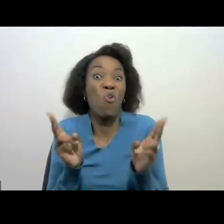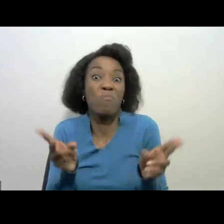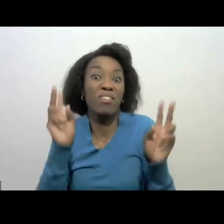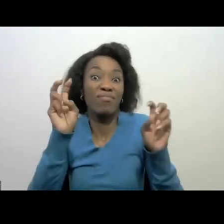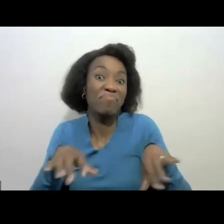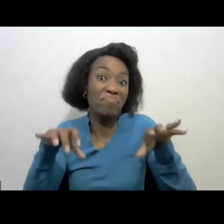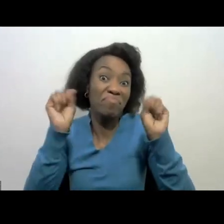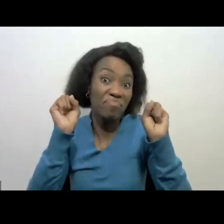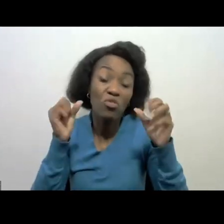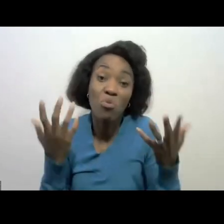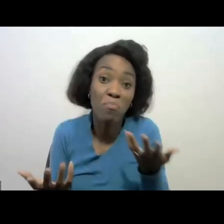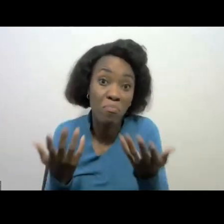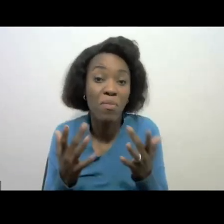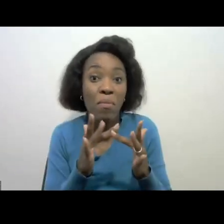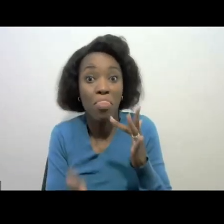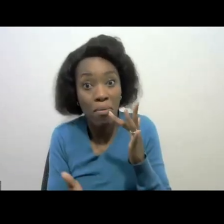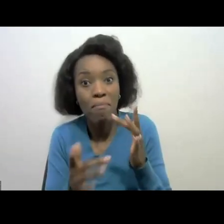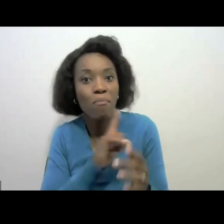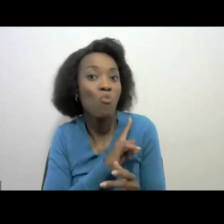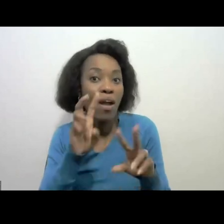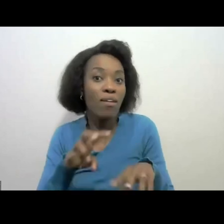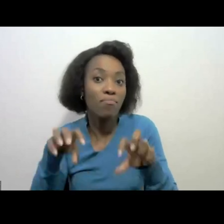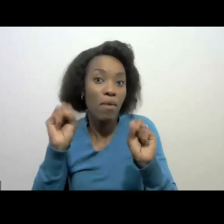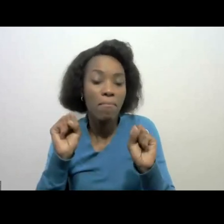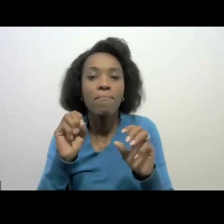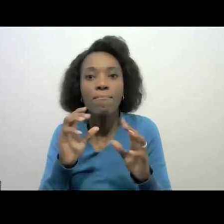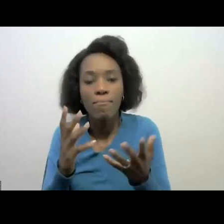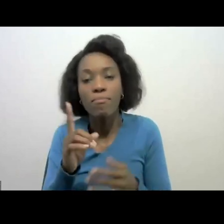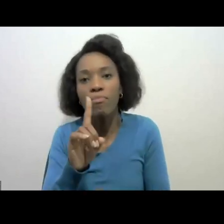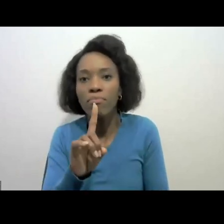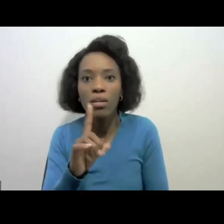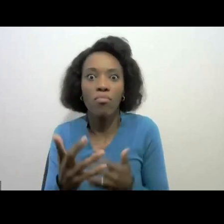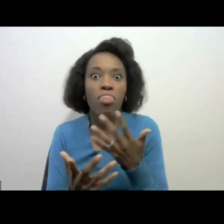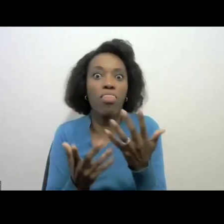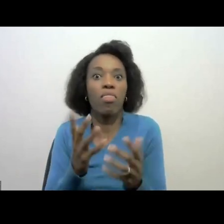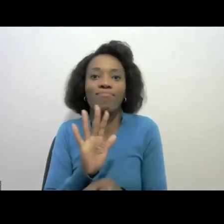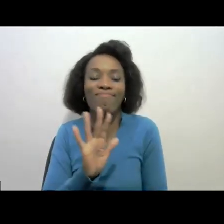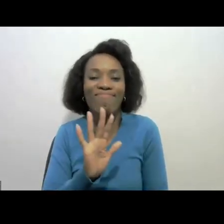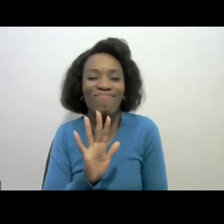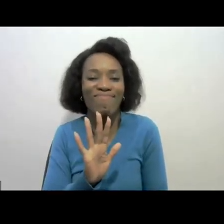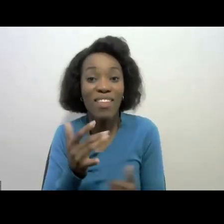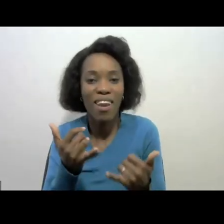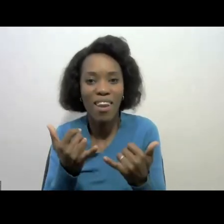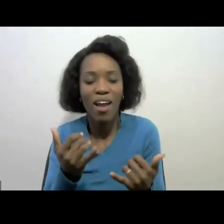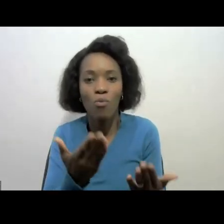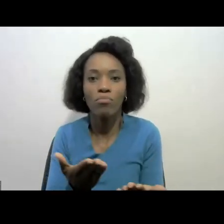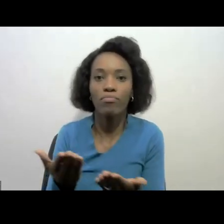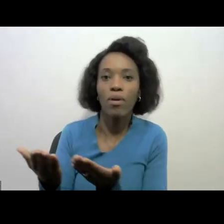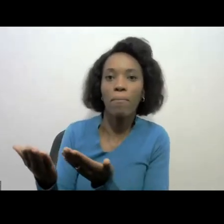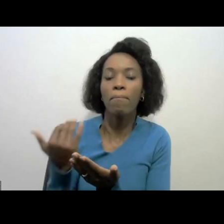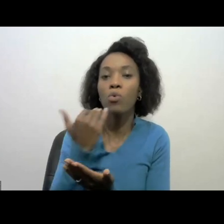Maybe we might have lost Eugene along the way. But don't despair. I'm going to now give over to